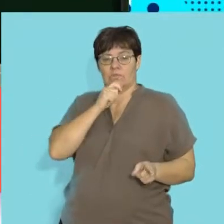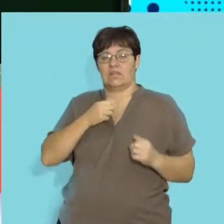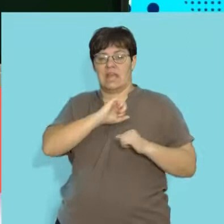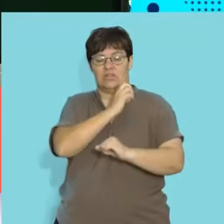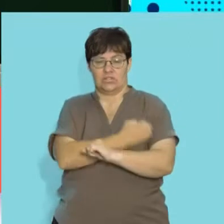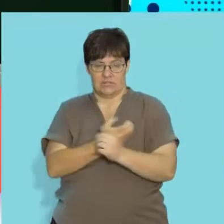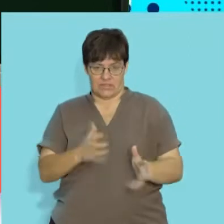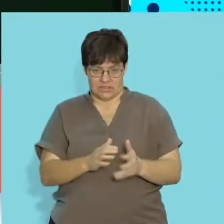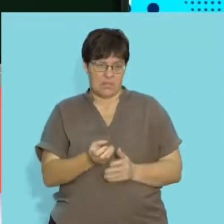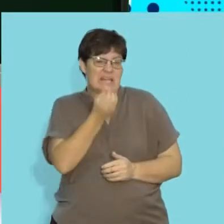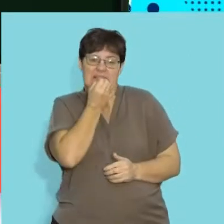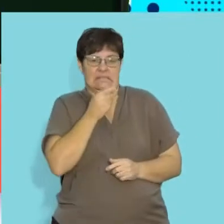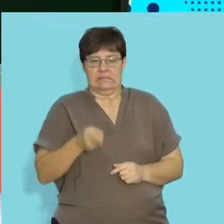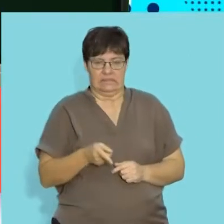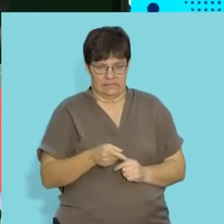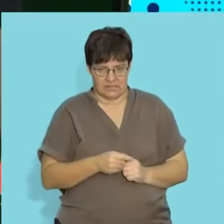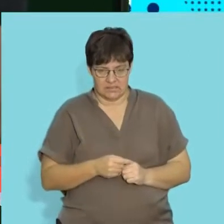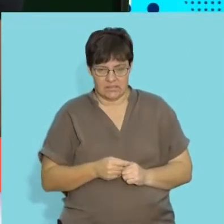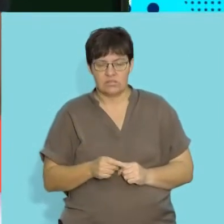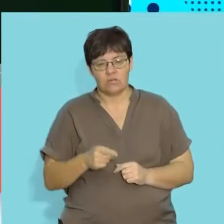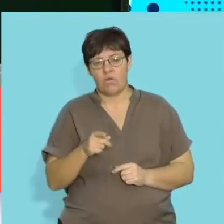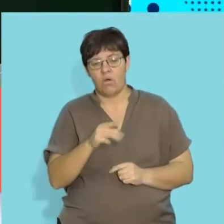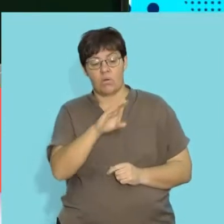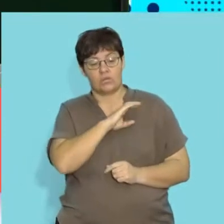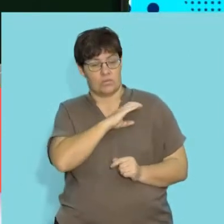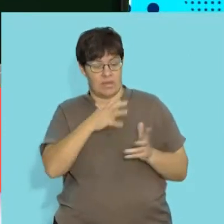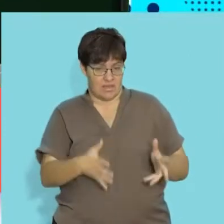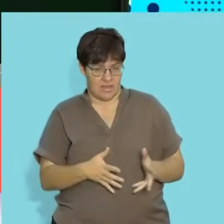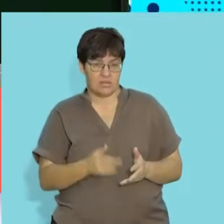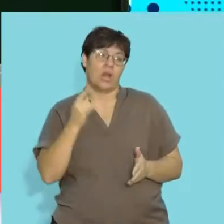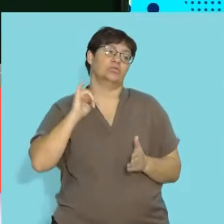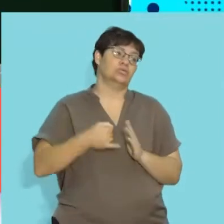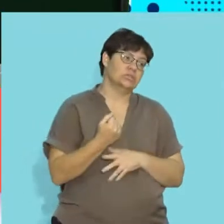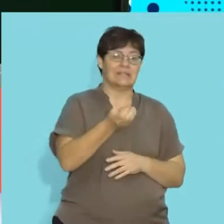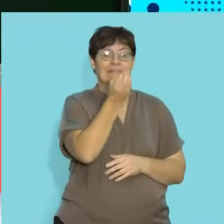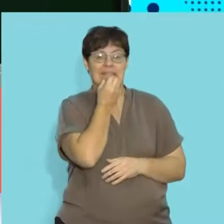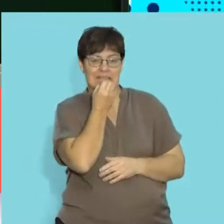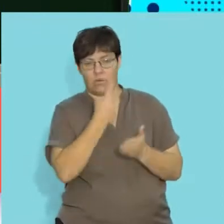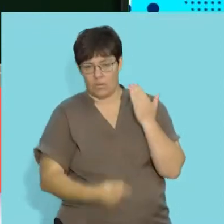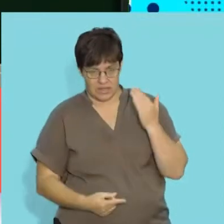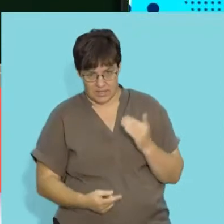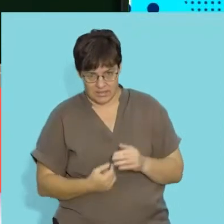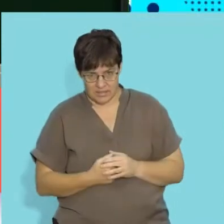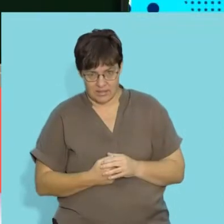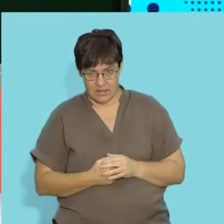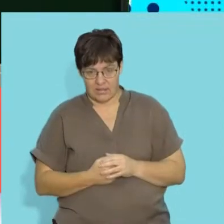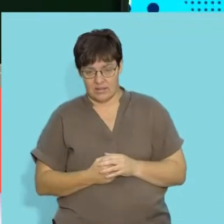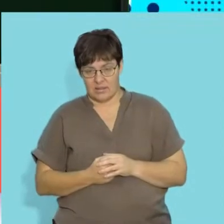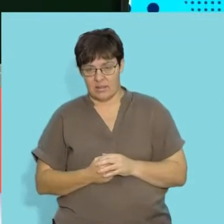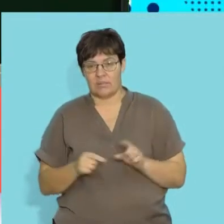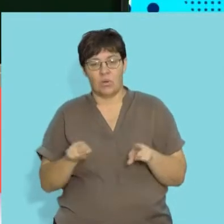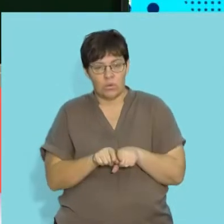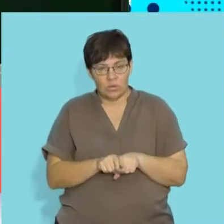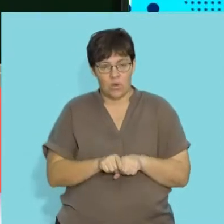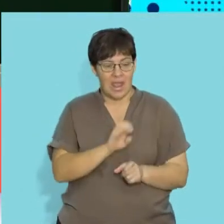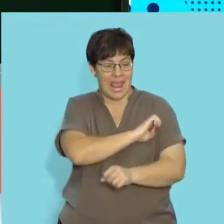that uses that energy. So, it's important that we recognize that consumers are not just individuals that eat other organisms, but